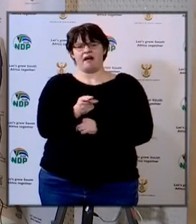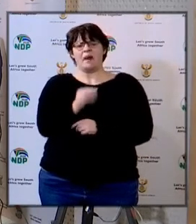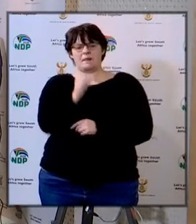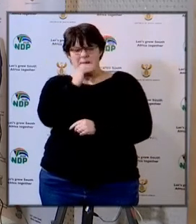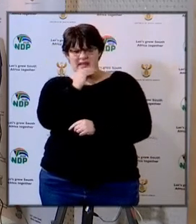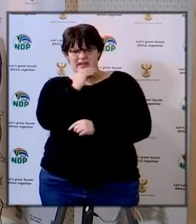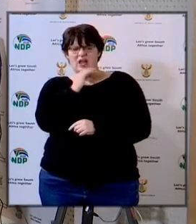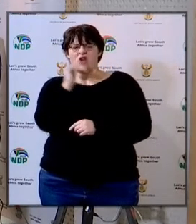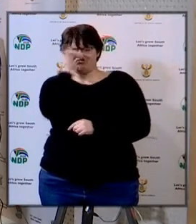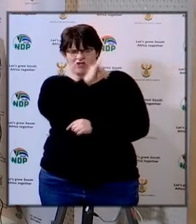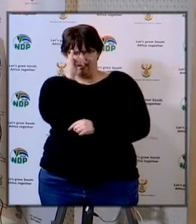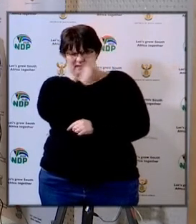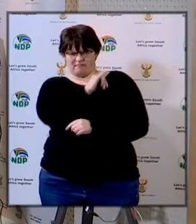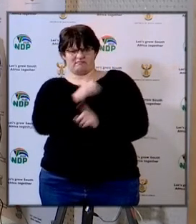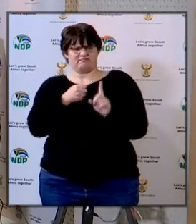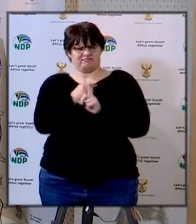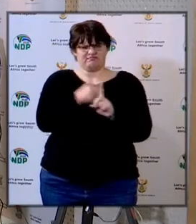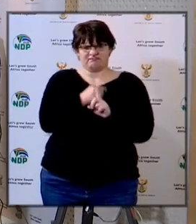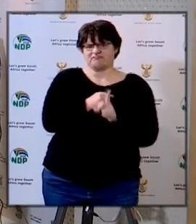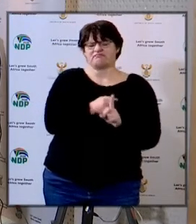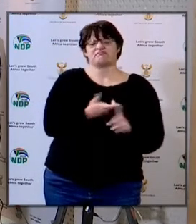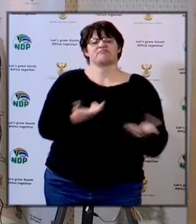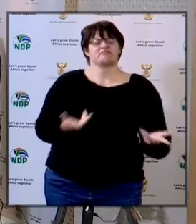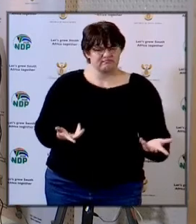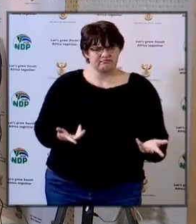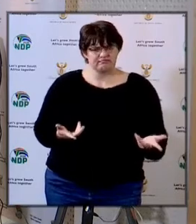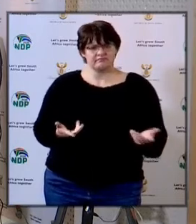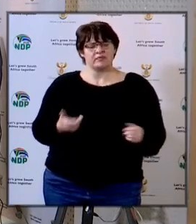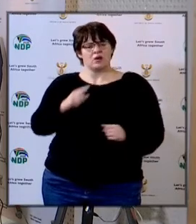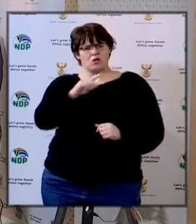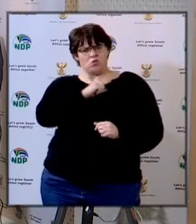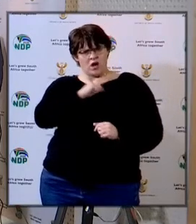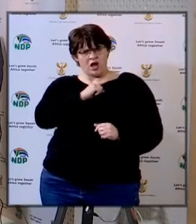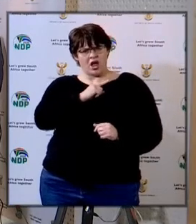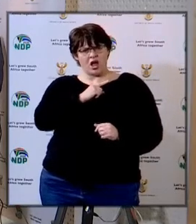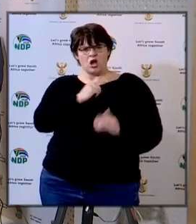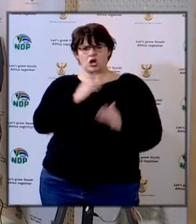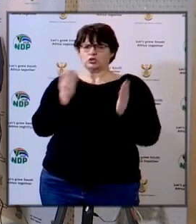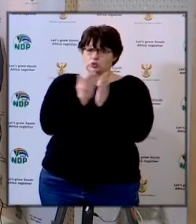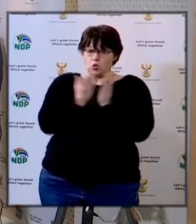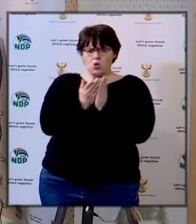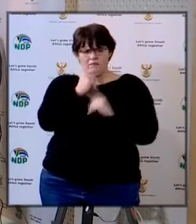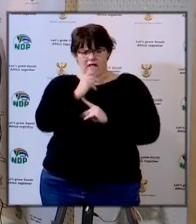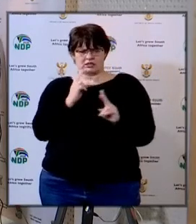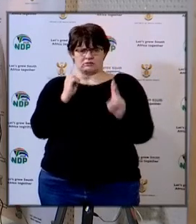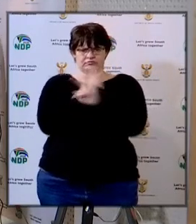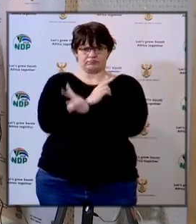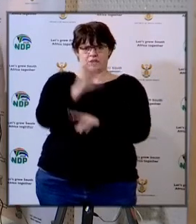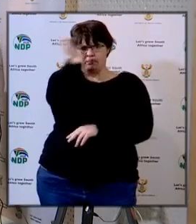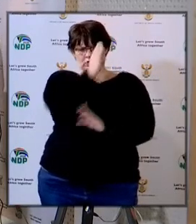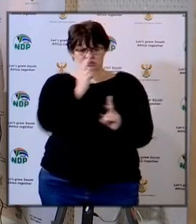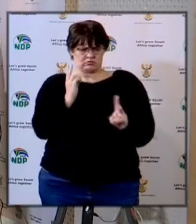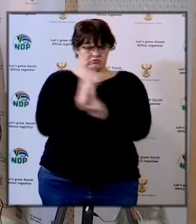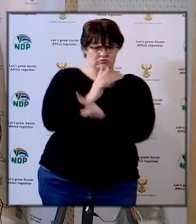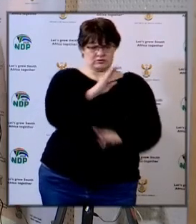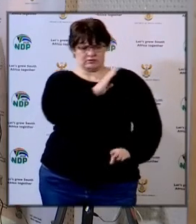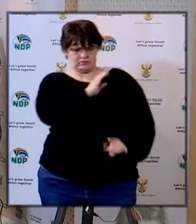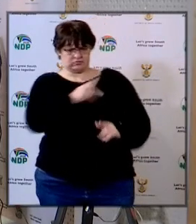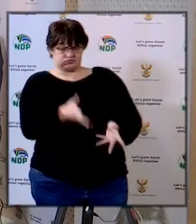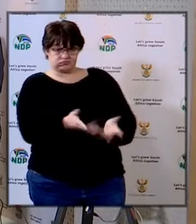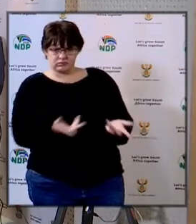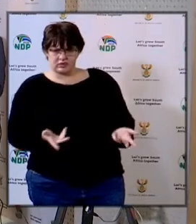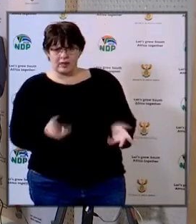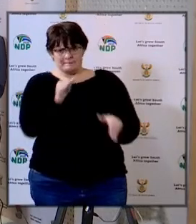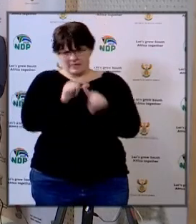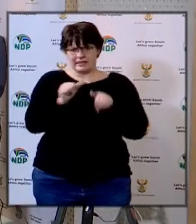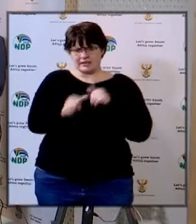in fact an organized crime effort so why are schools not being policed better and if they are or if there are